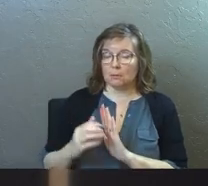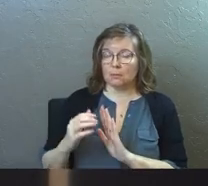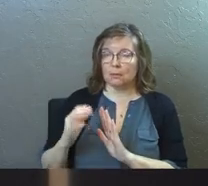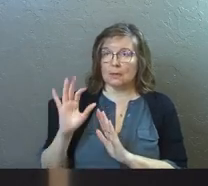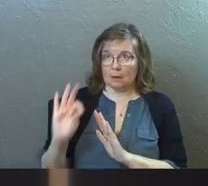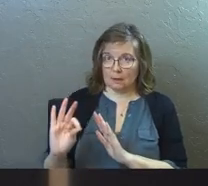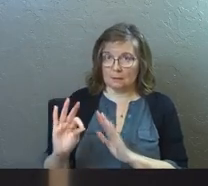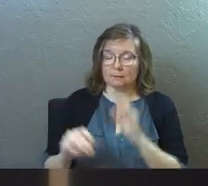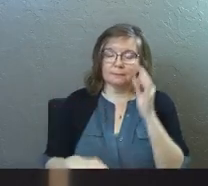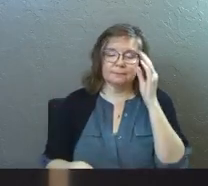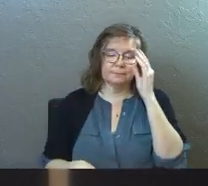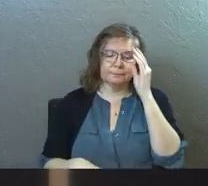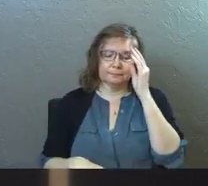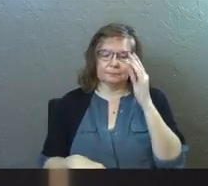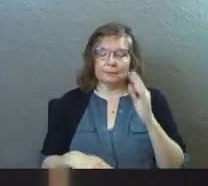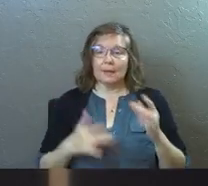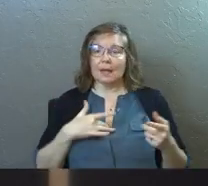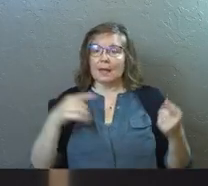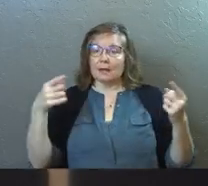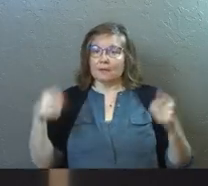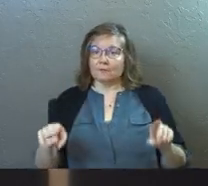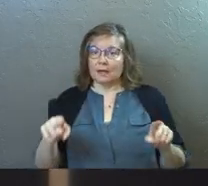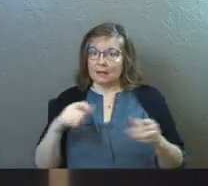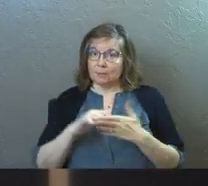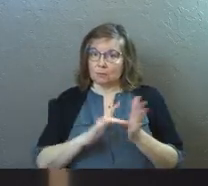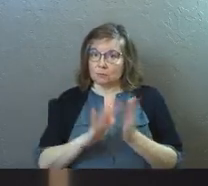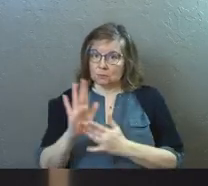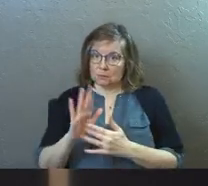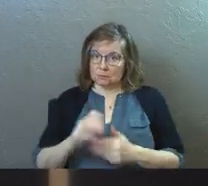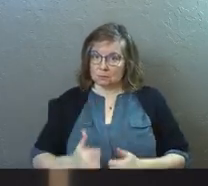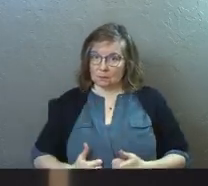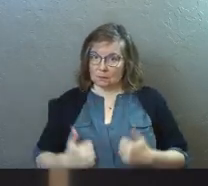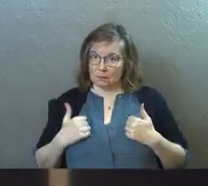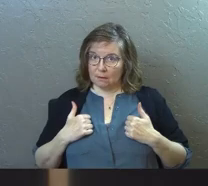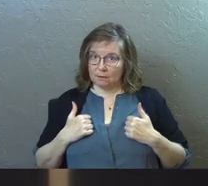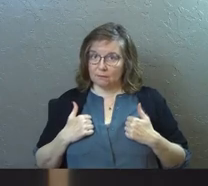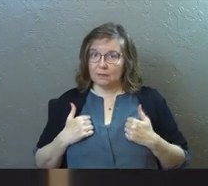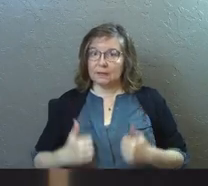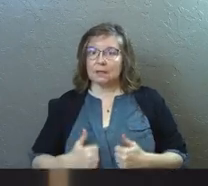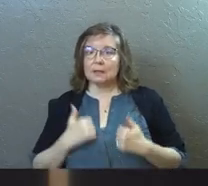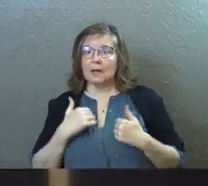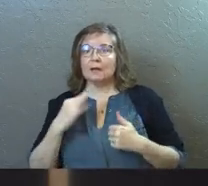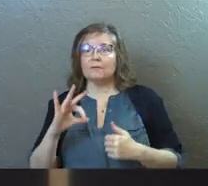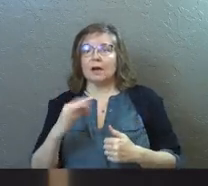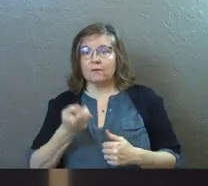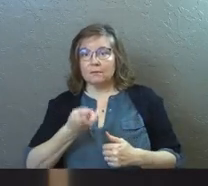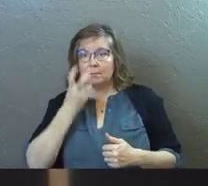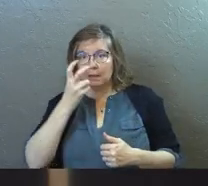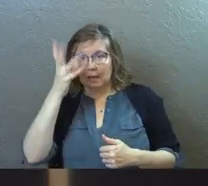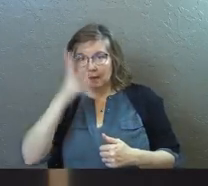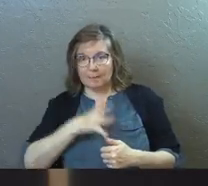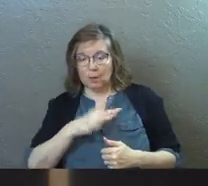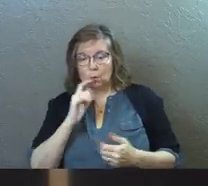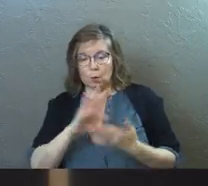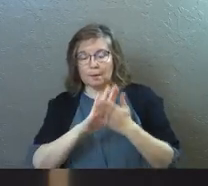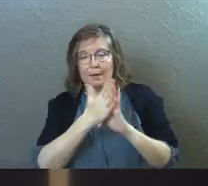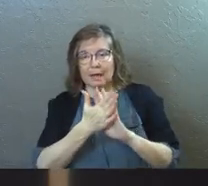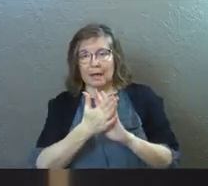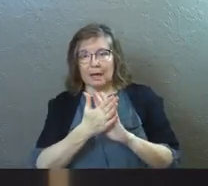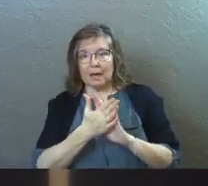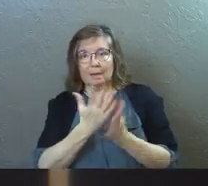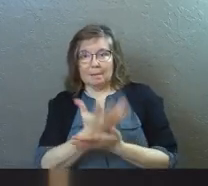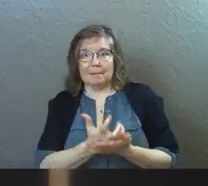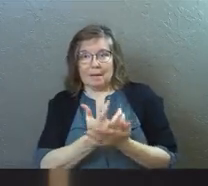9, an event happens in Jesus's life and in the life of a blind man who had become